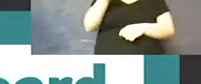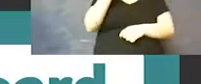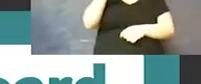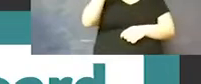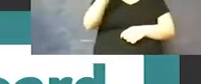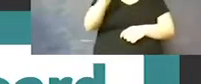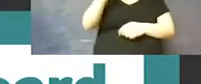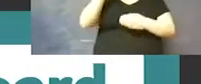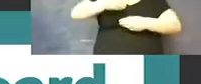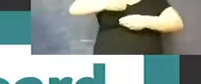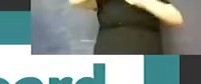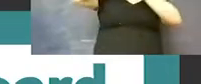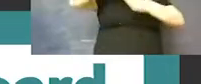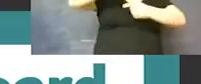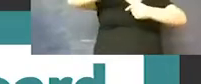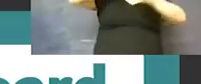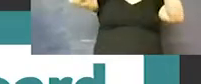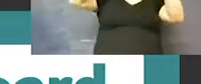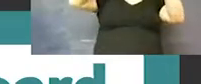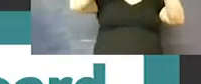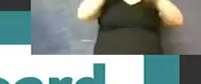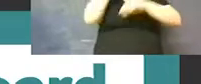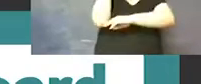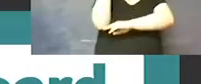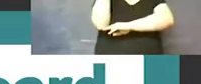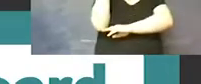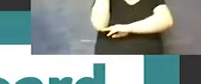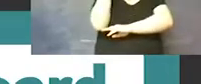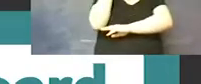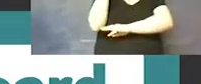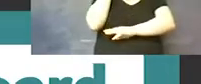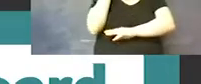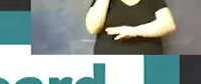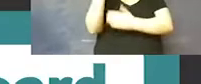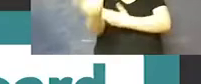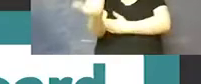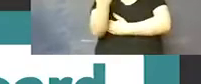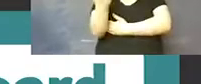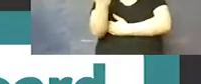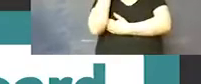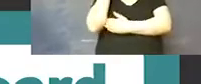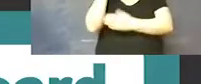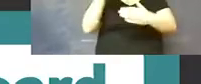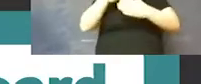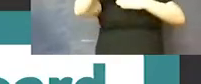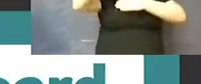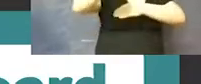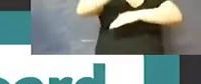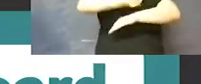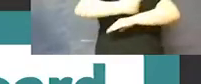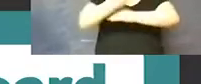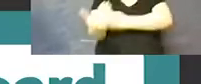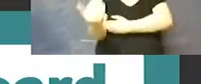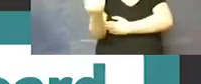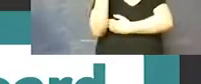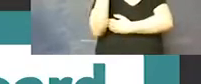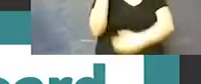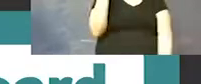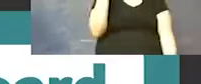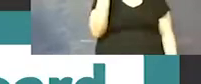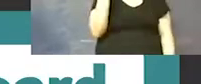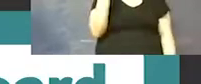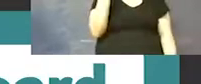So you won't see it in the morning the following day. won't see it until noon the following day. So